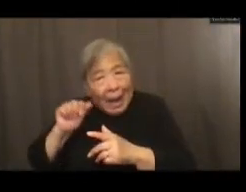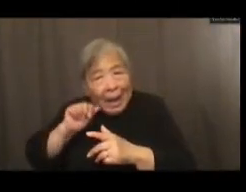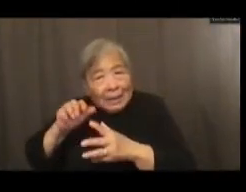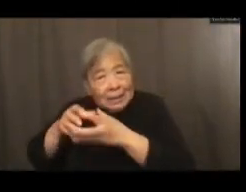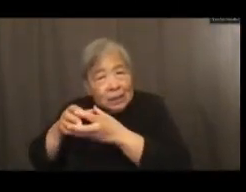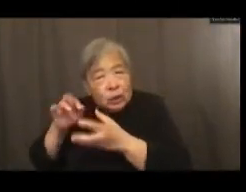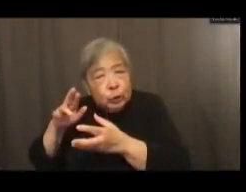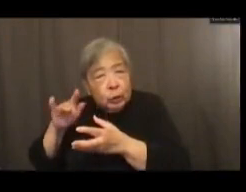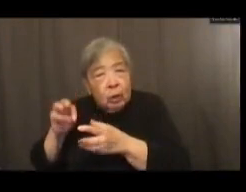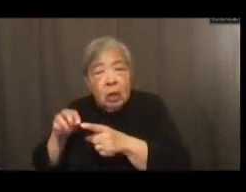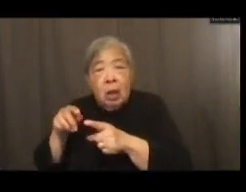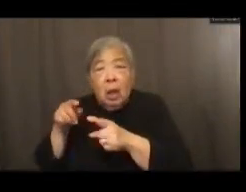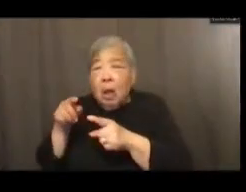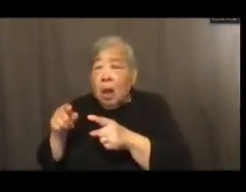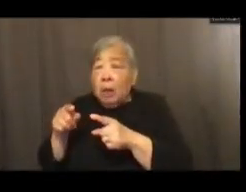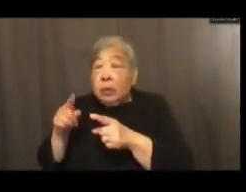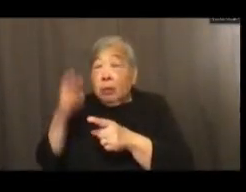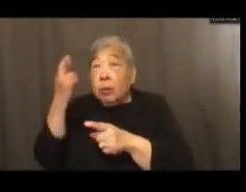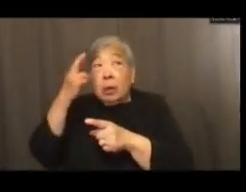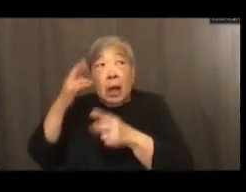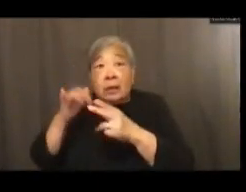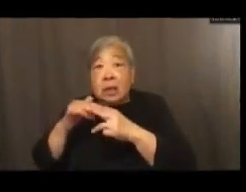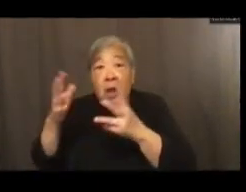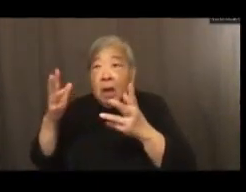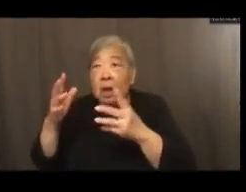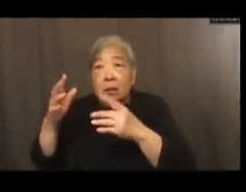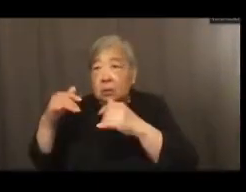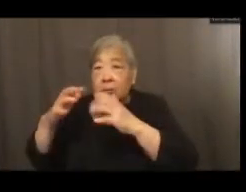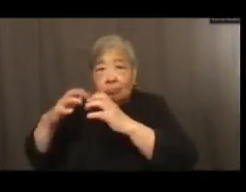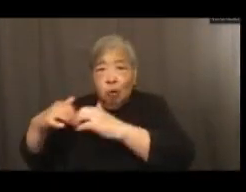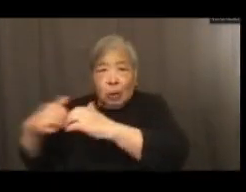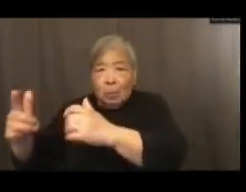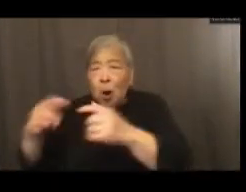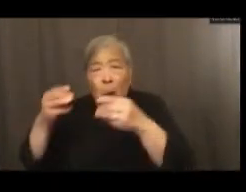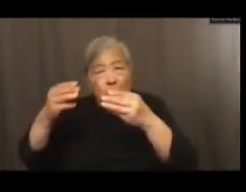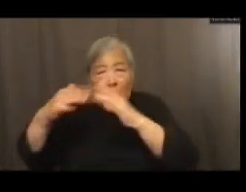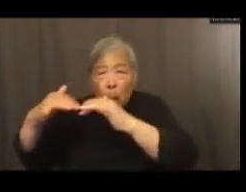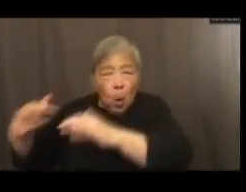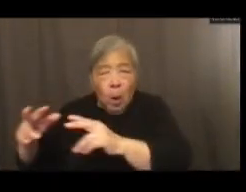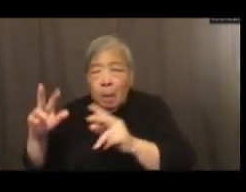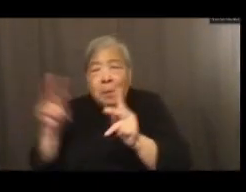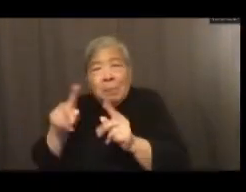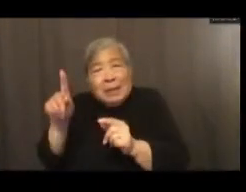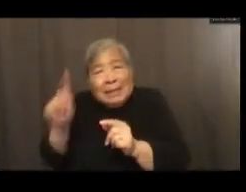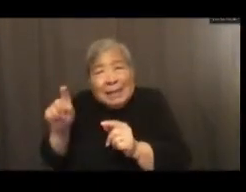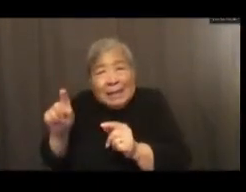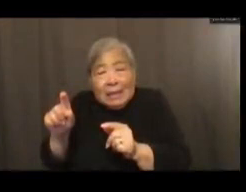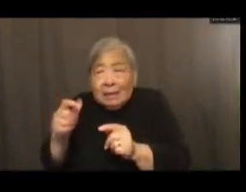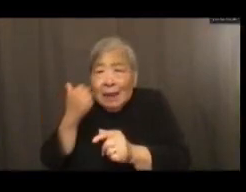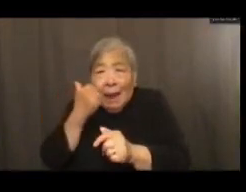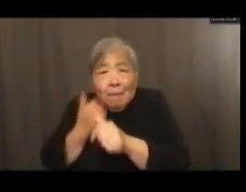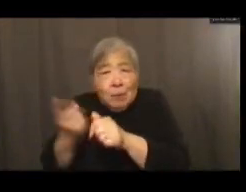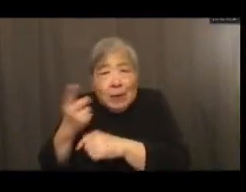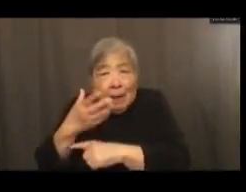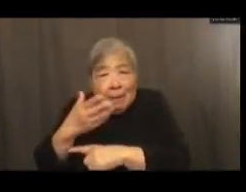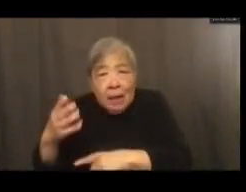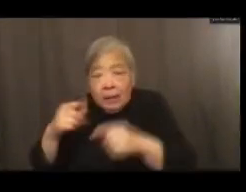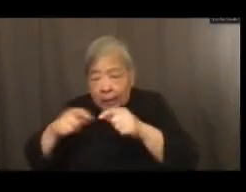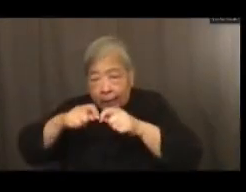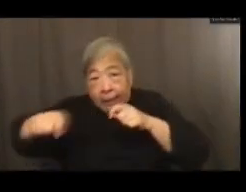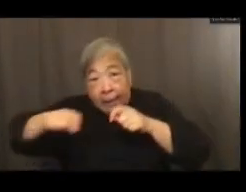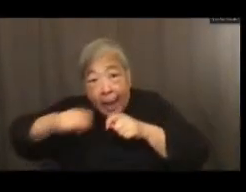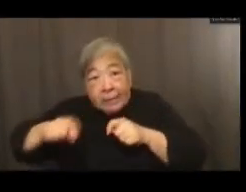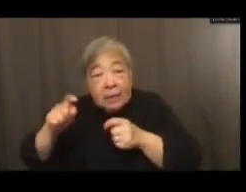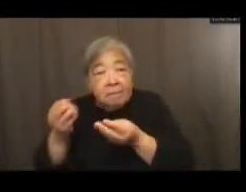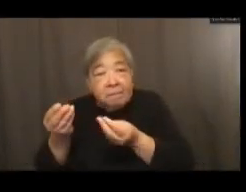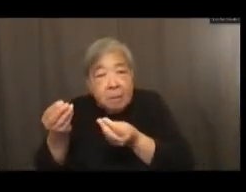State and market had fallen apart, supply chains were broken, people needed very practical things, elastic, fabric,